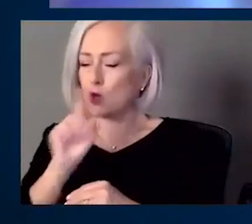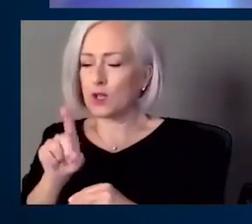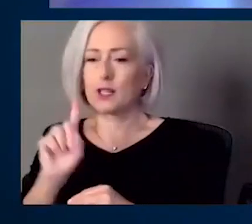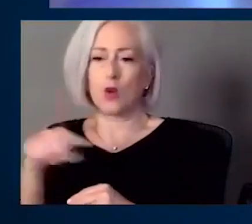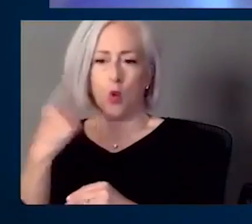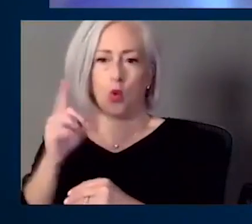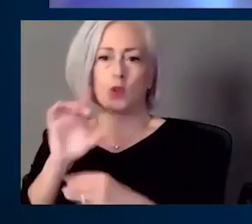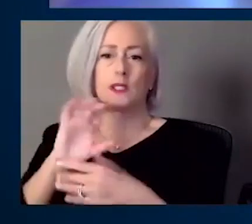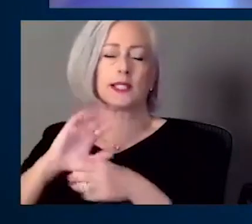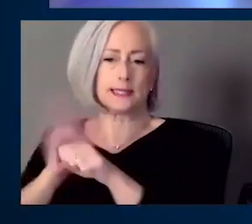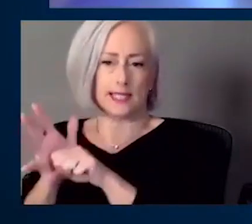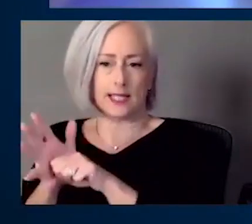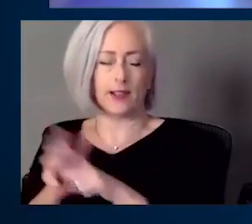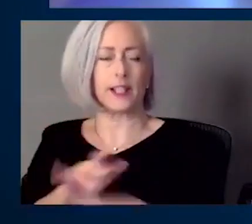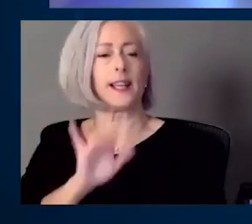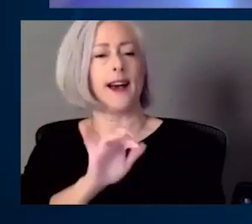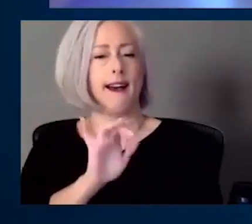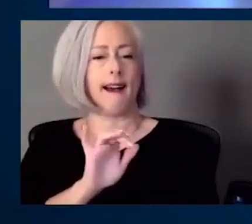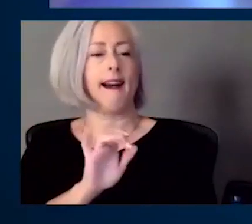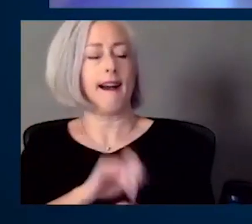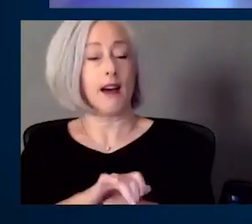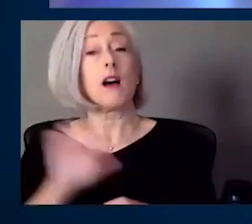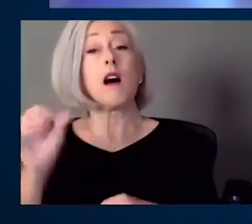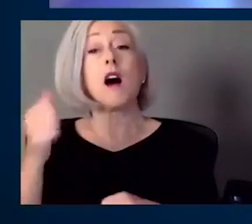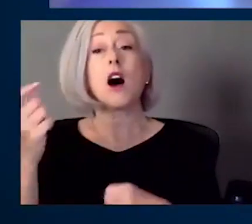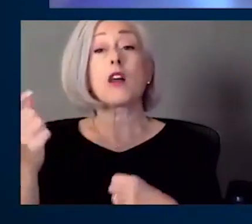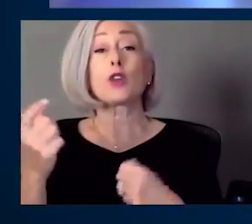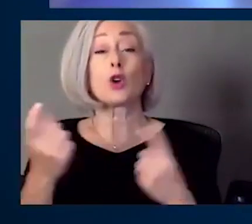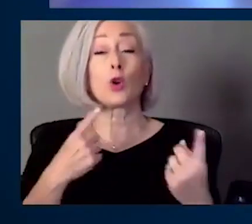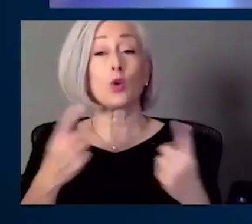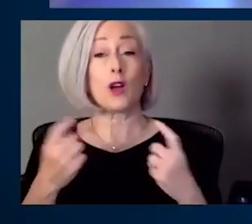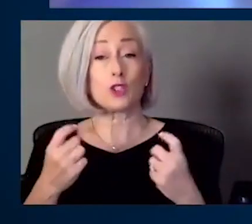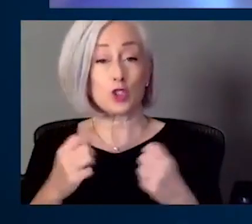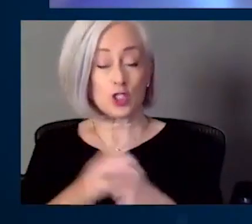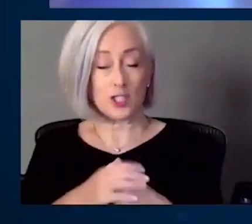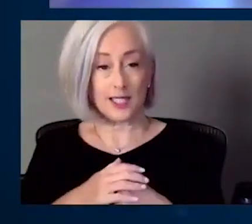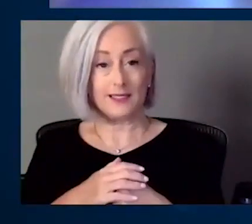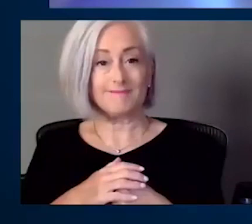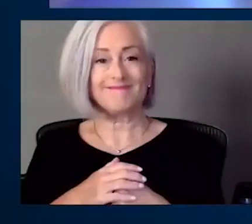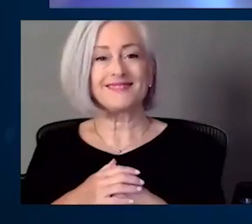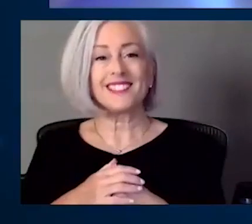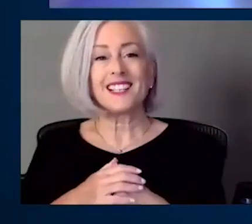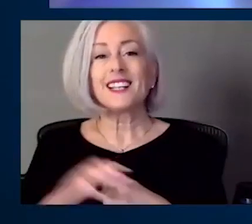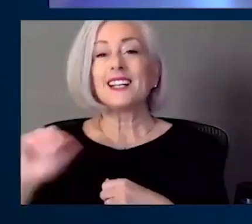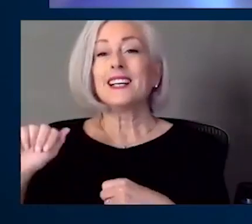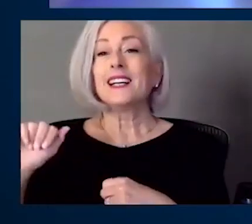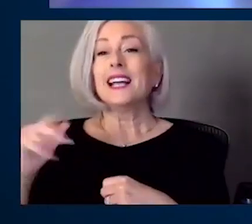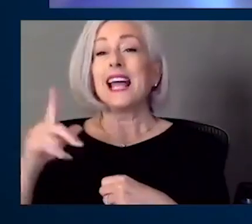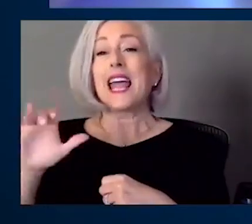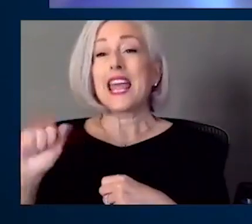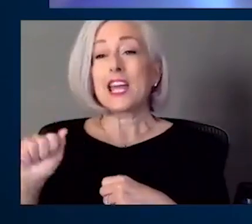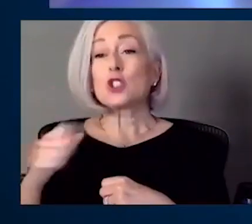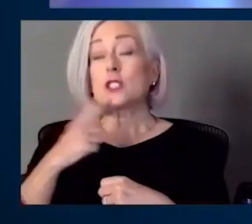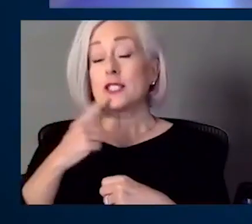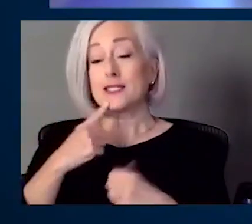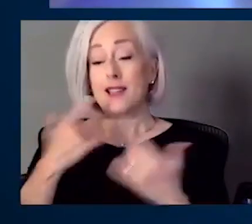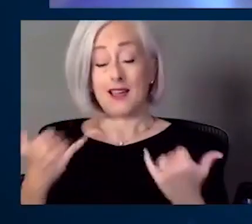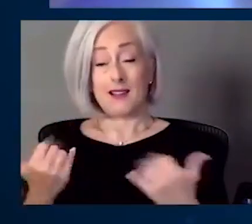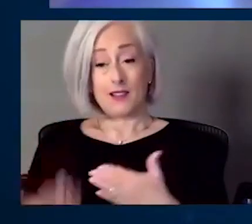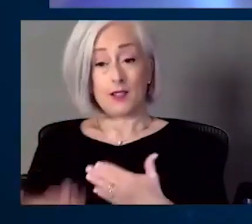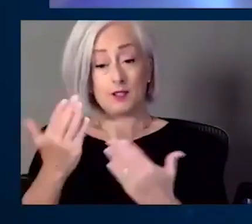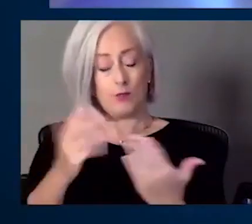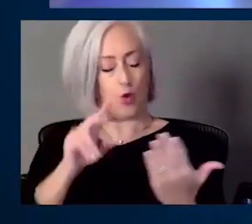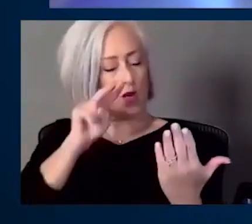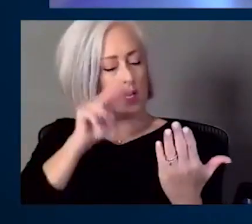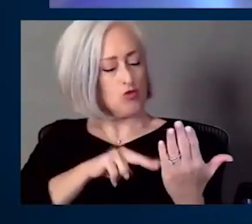Yeah. All right. Another numbers question, last one. And then we're going to go to the printed one. Angela said that she read this morning that 300 children